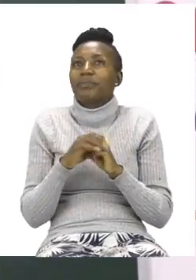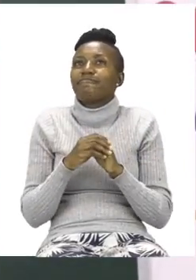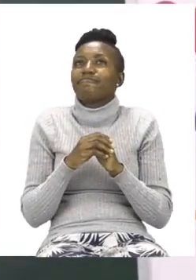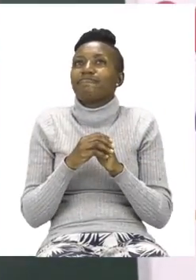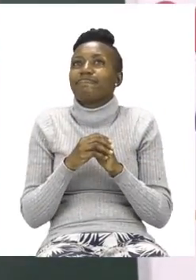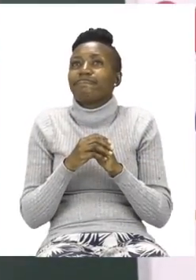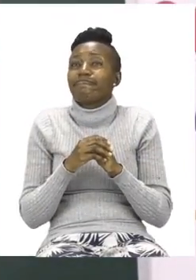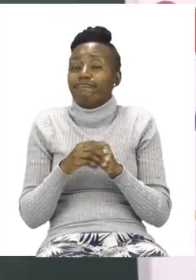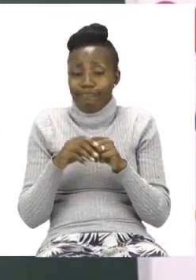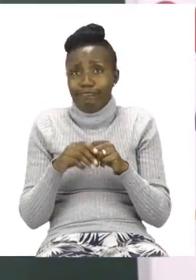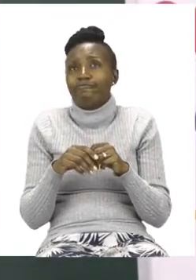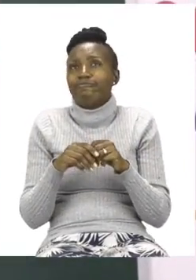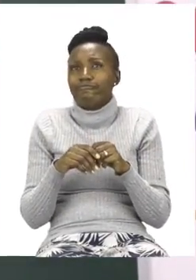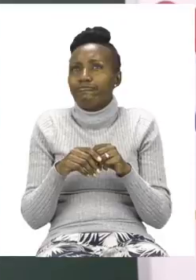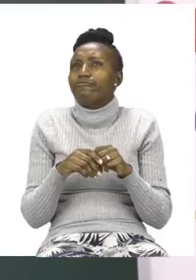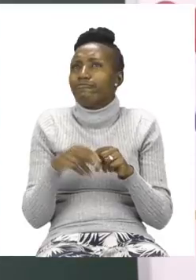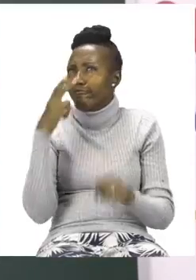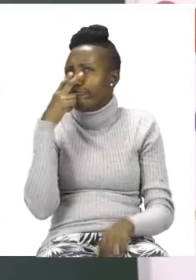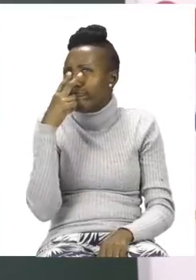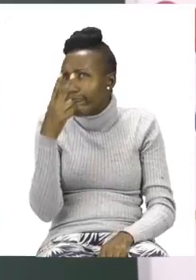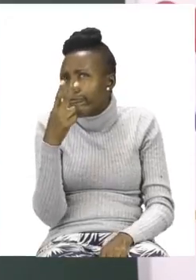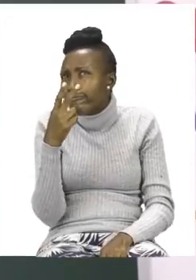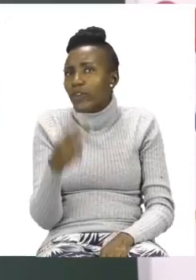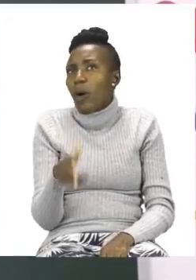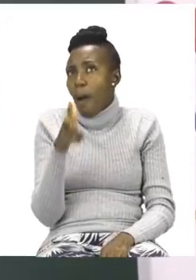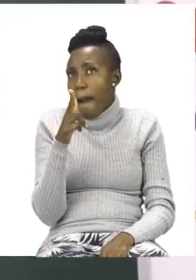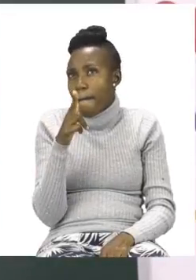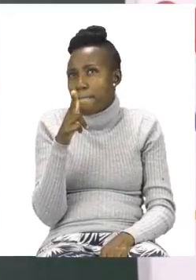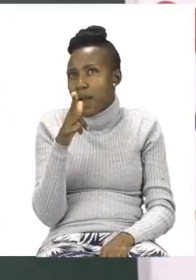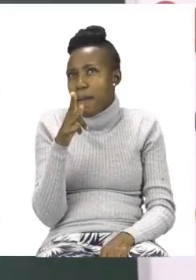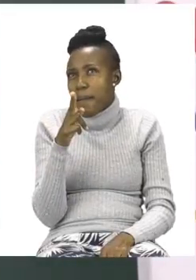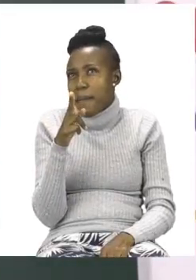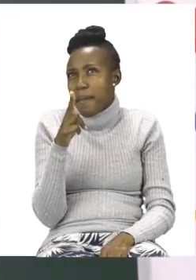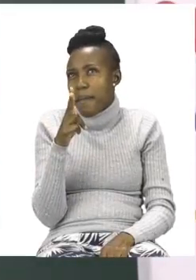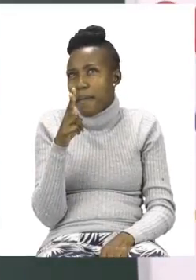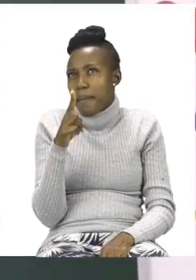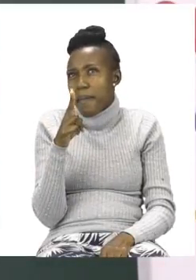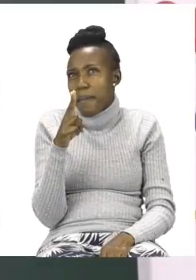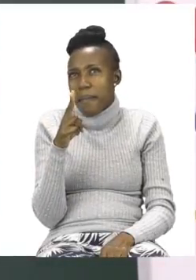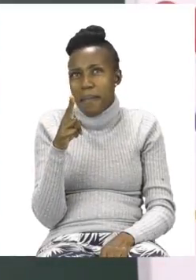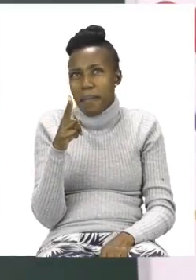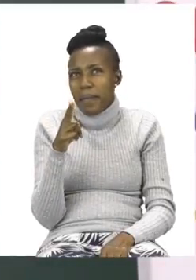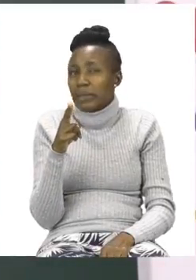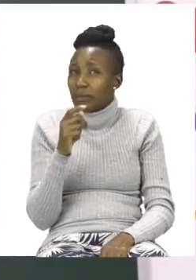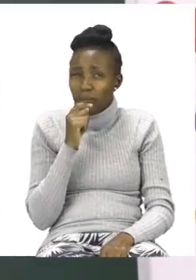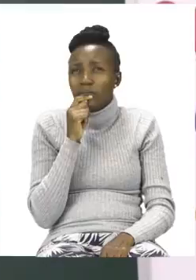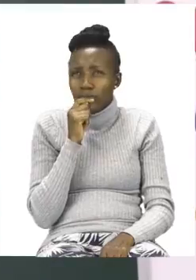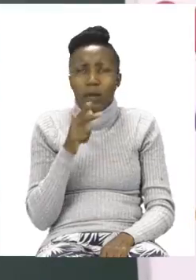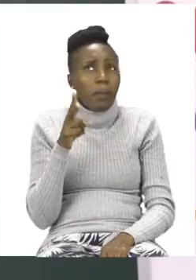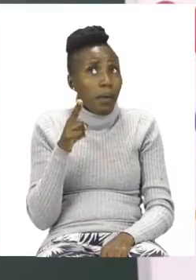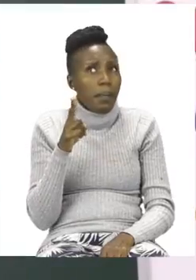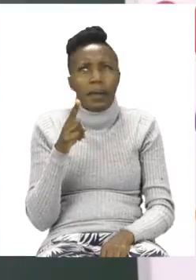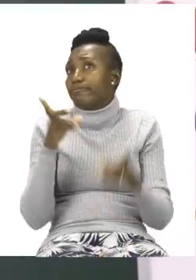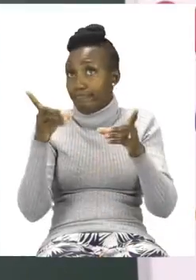see in the middle is a pair of scissors. Now a pair of scissors, my dear boys and girls, is very dangerous.